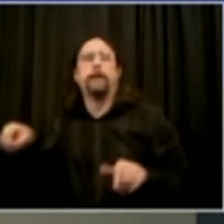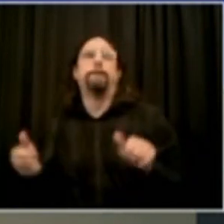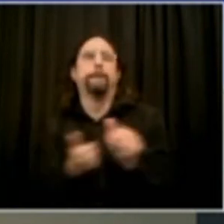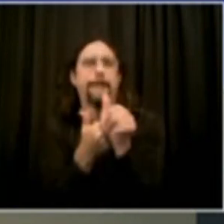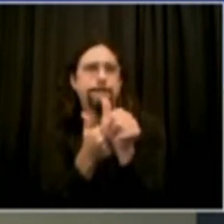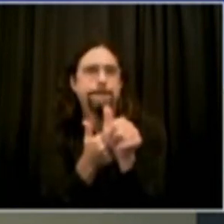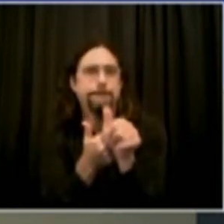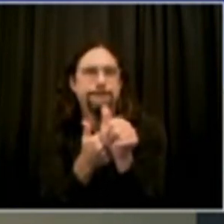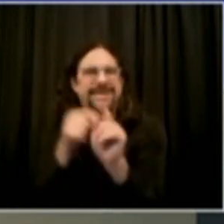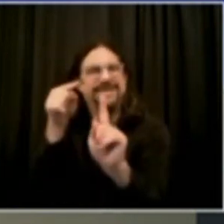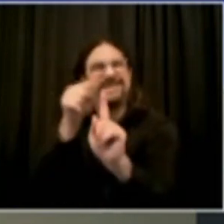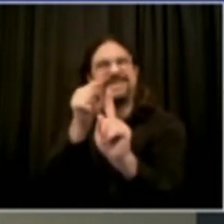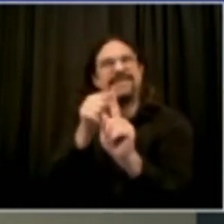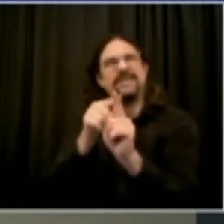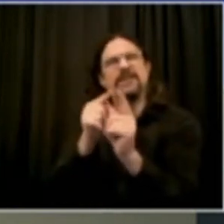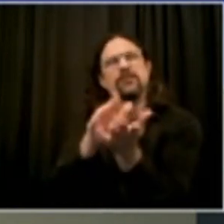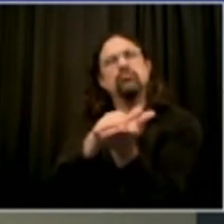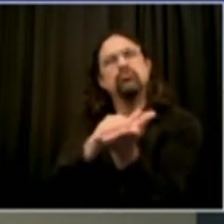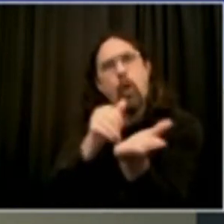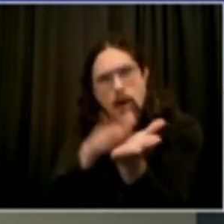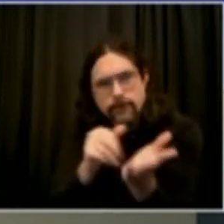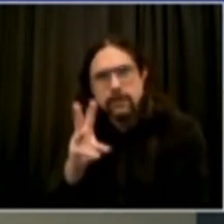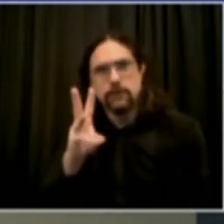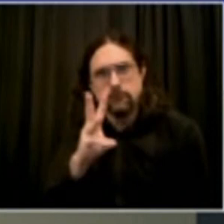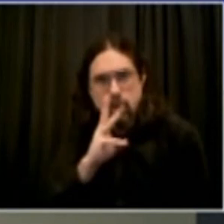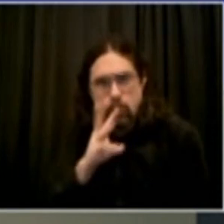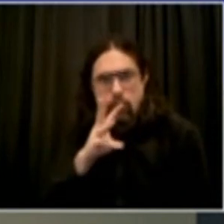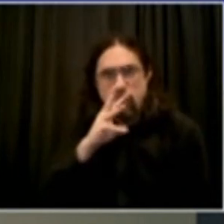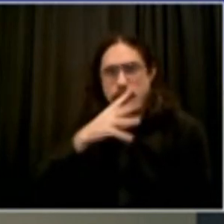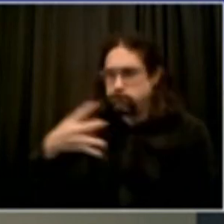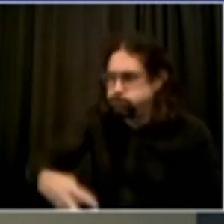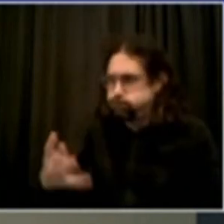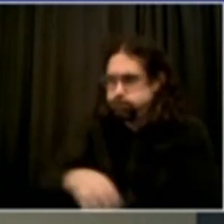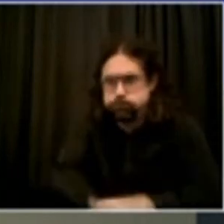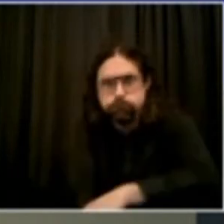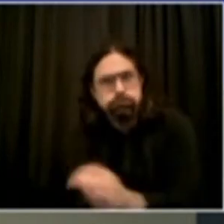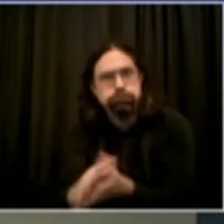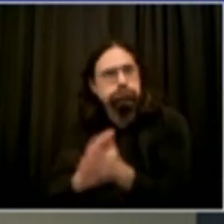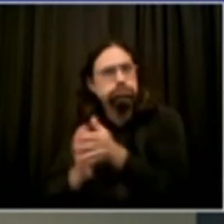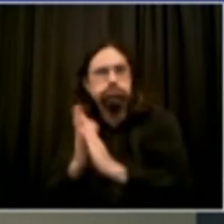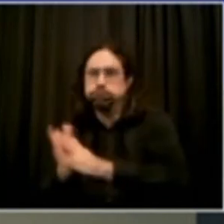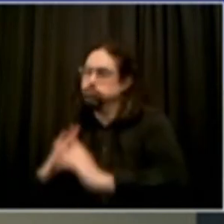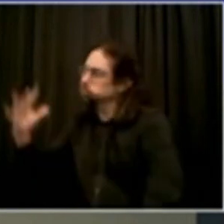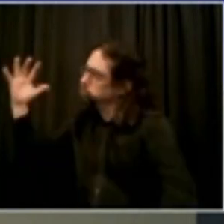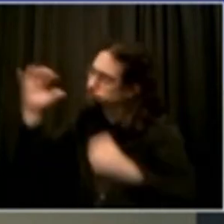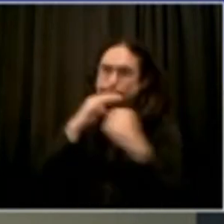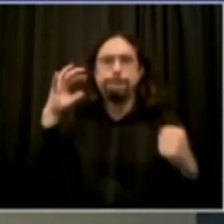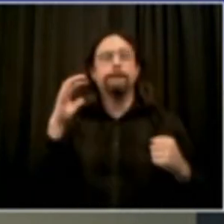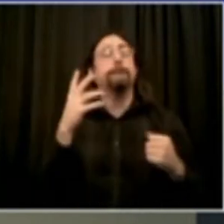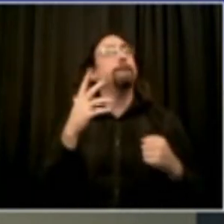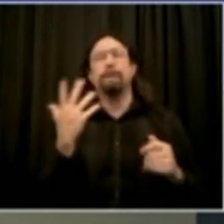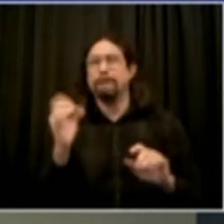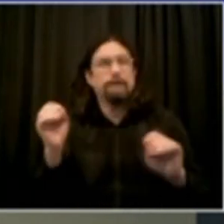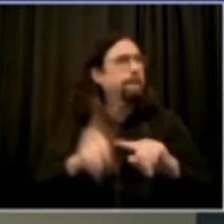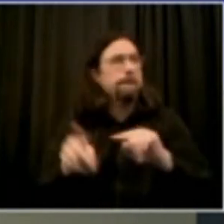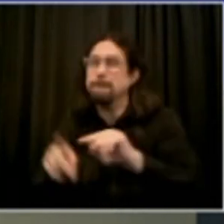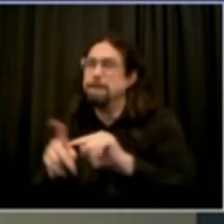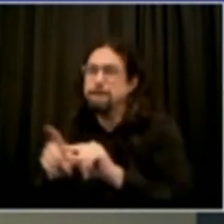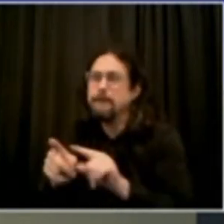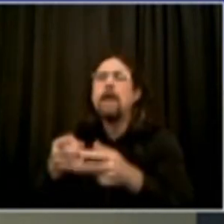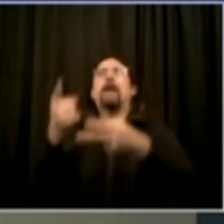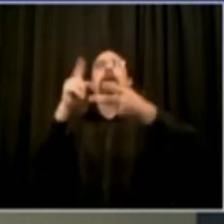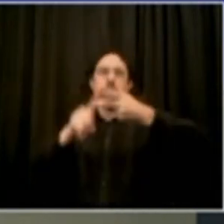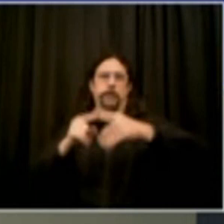ago. We also have antibacterial wipes so that you're able to clean the surfaces so that you reduce the risk of